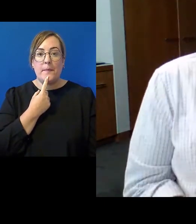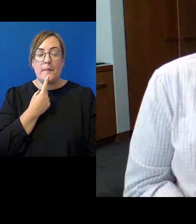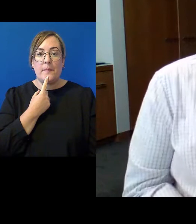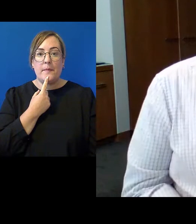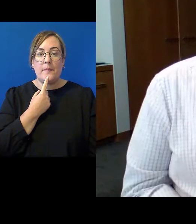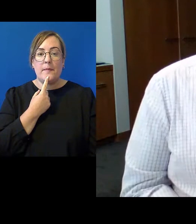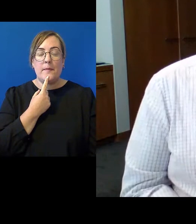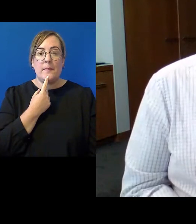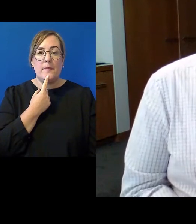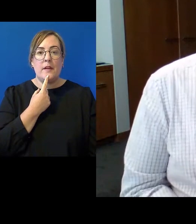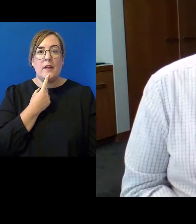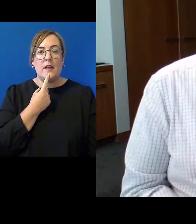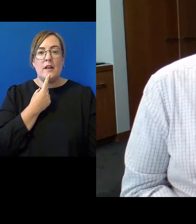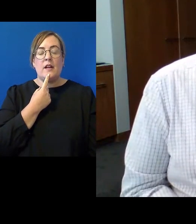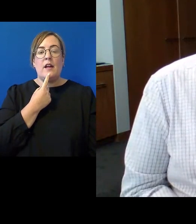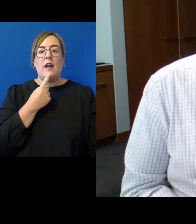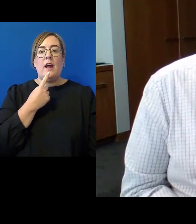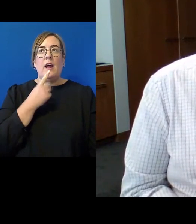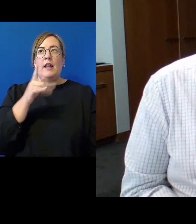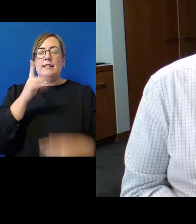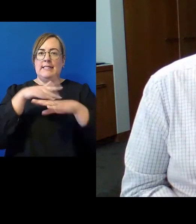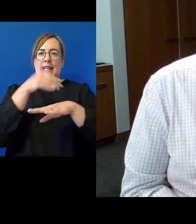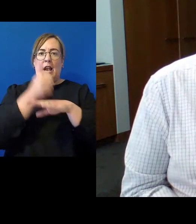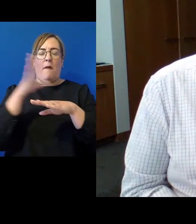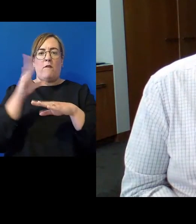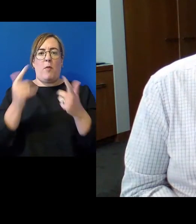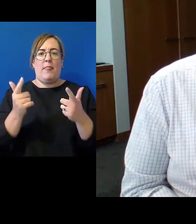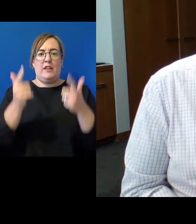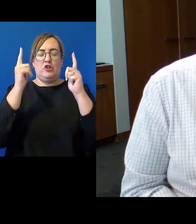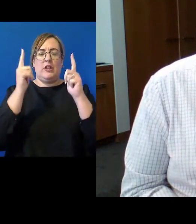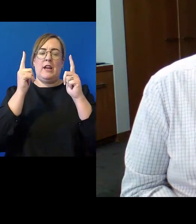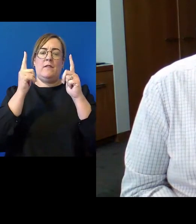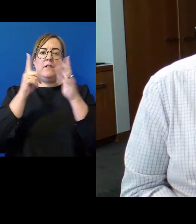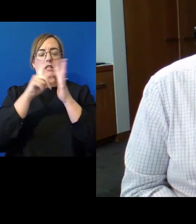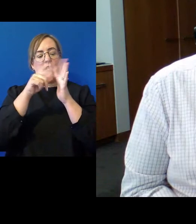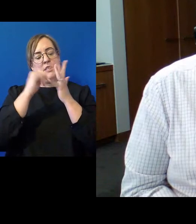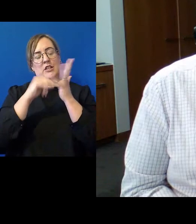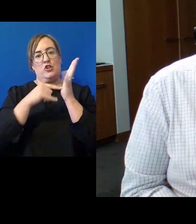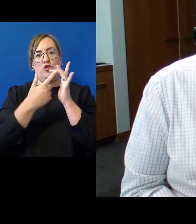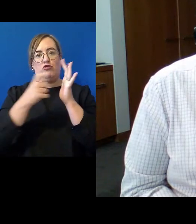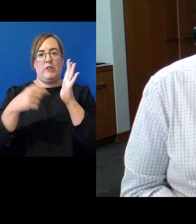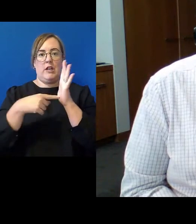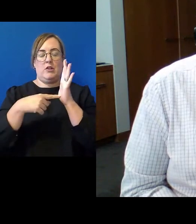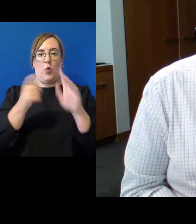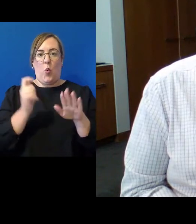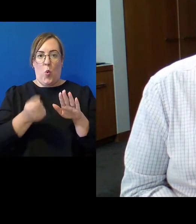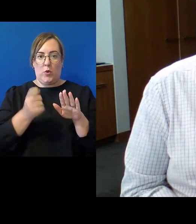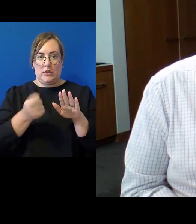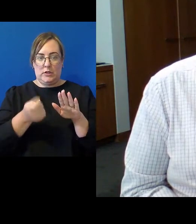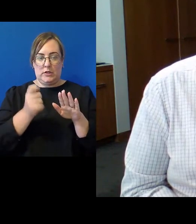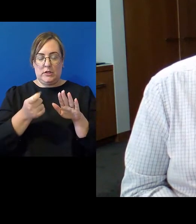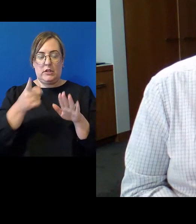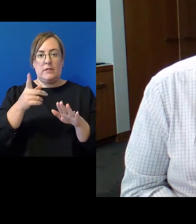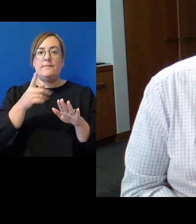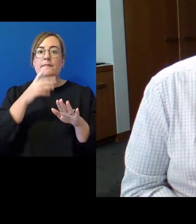being advanced by the chief district court judge judge hemi which he